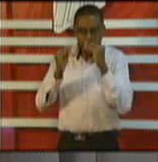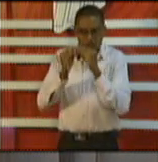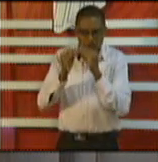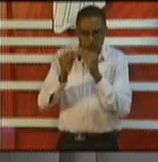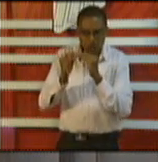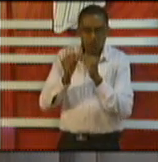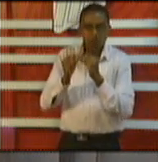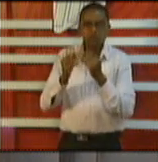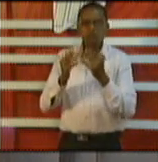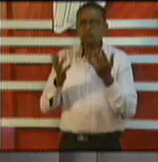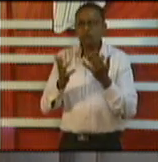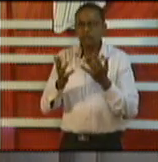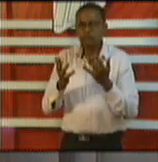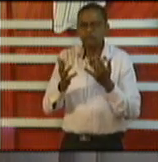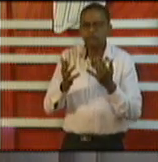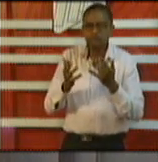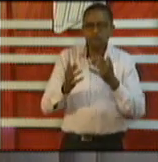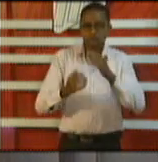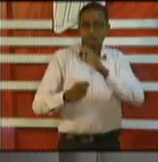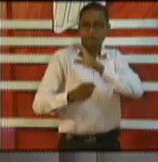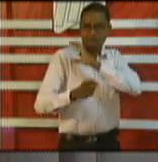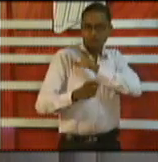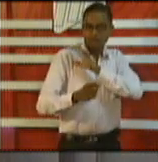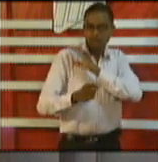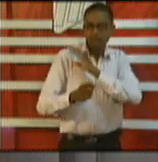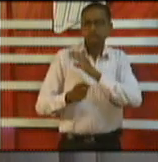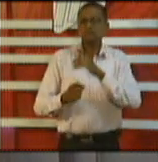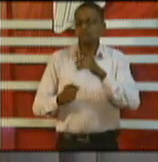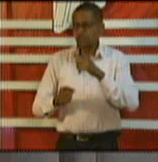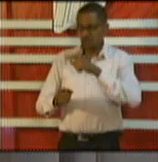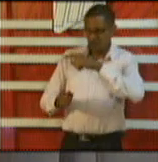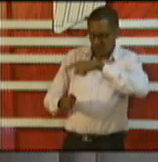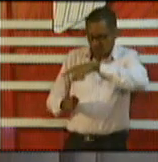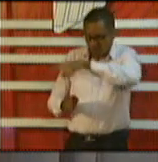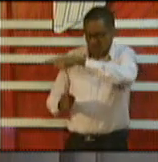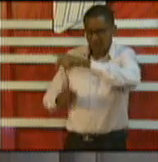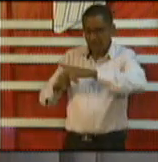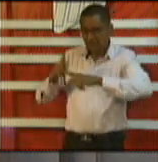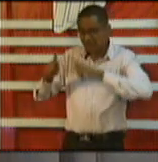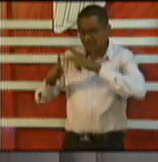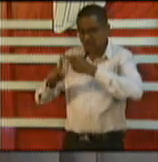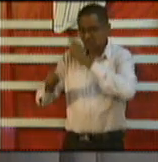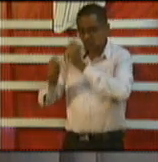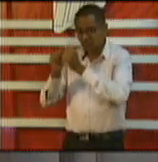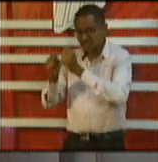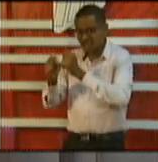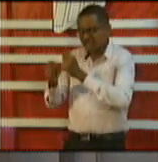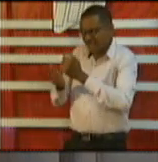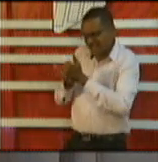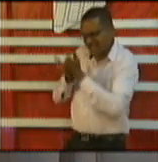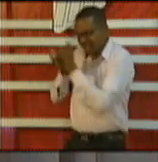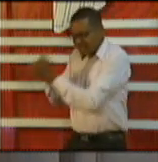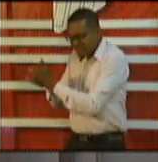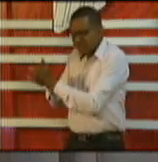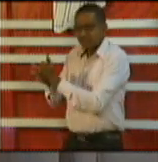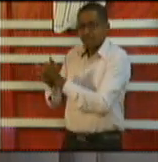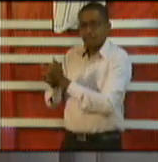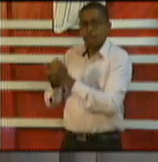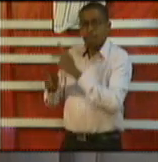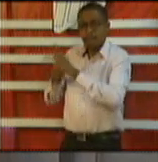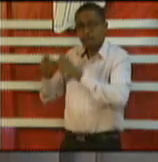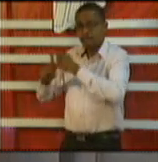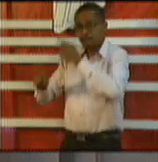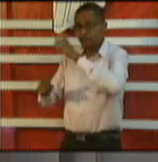law enforcement of the Trinidad and Tobago citizens who are part of this scourge of human trafficking and encouraging this